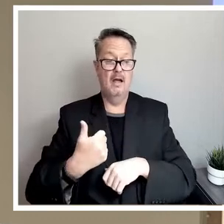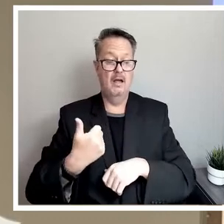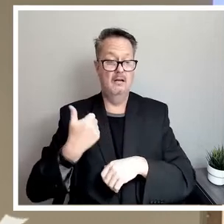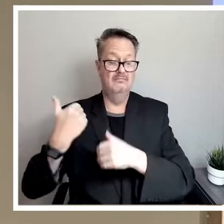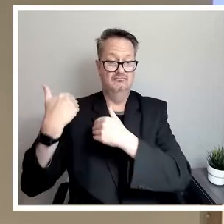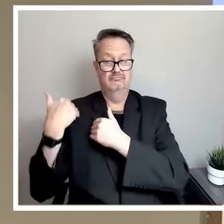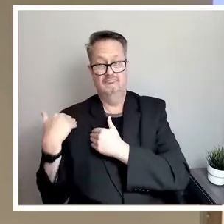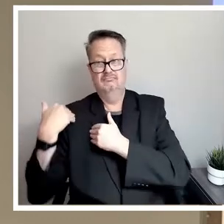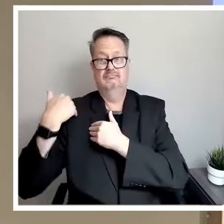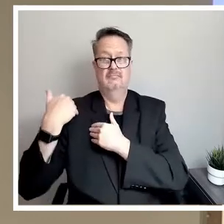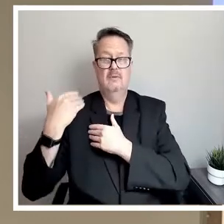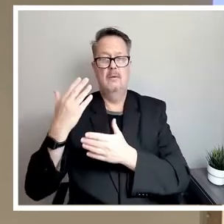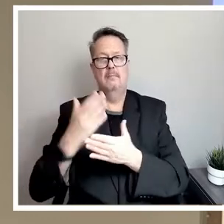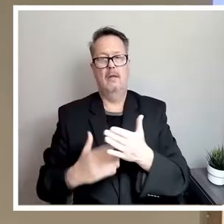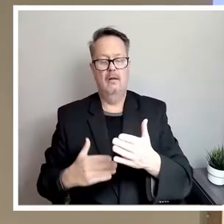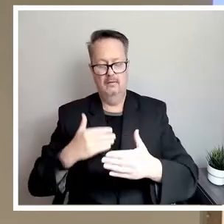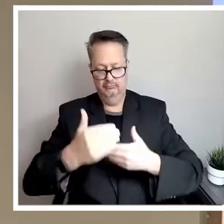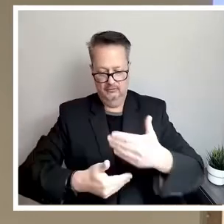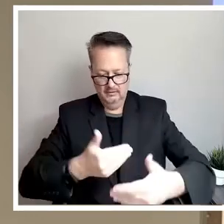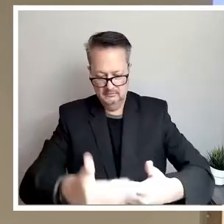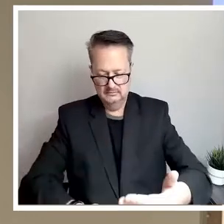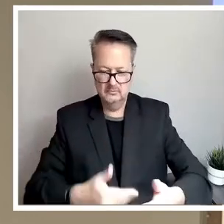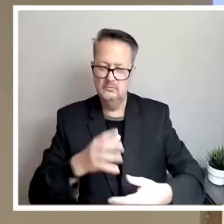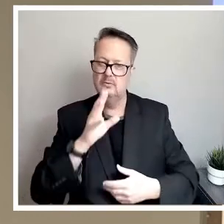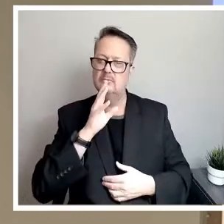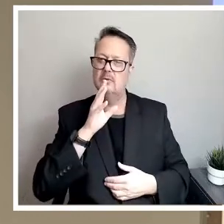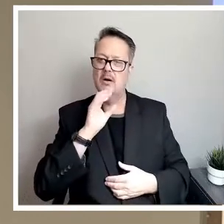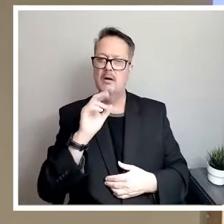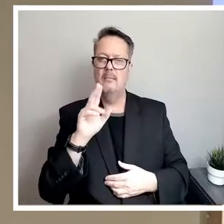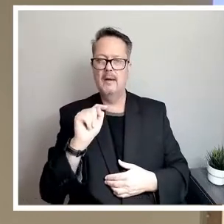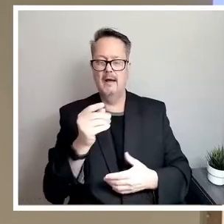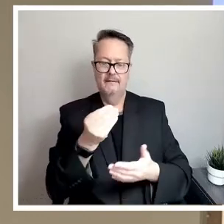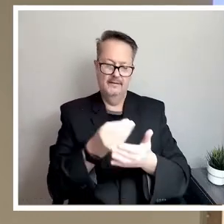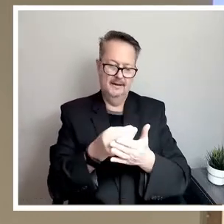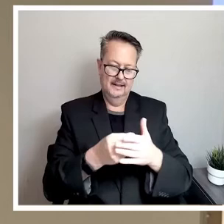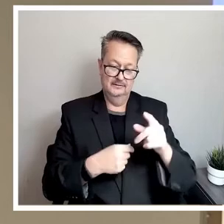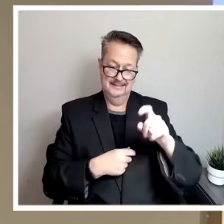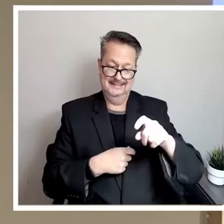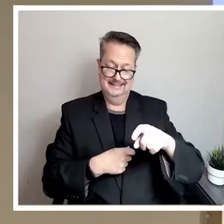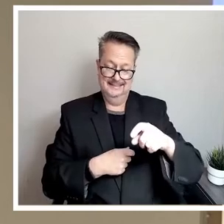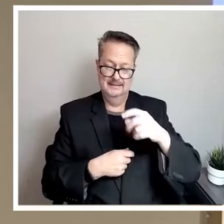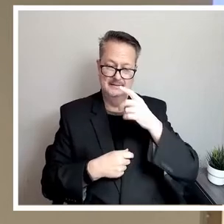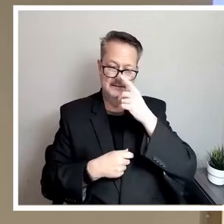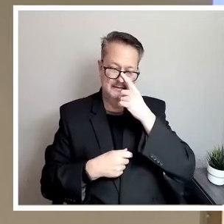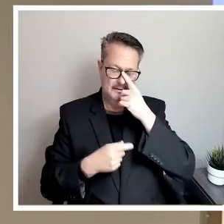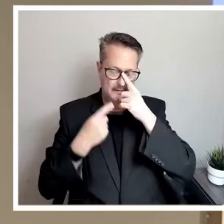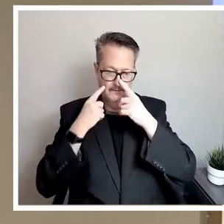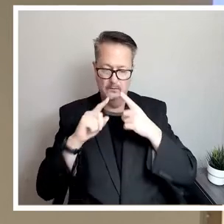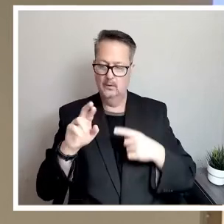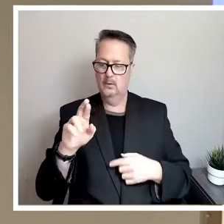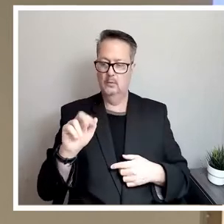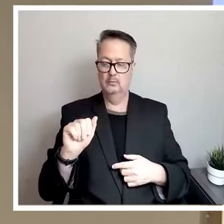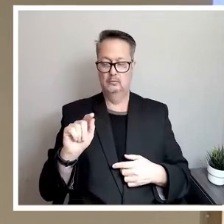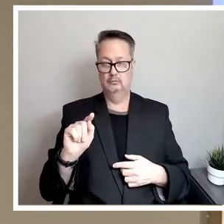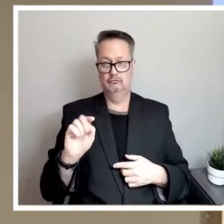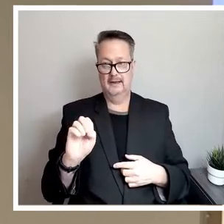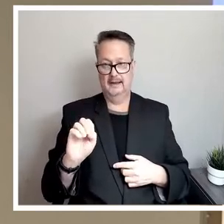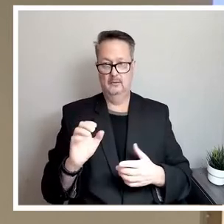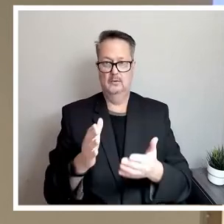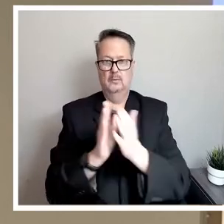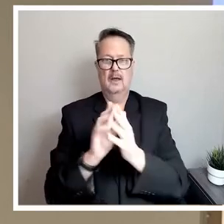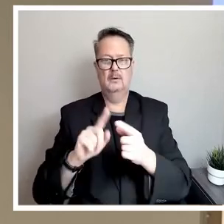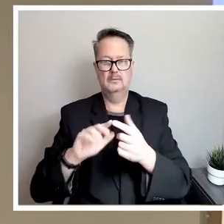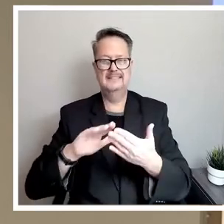as we talk about our financial need in the form of a rate request to City Council, who's our own